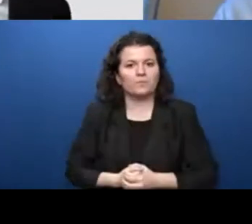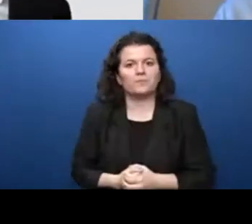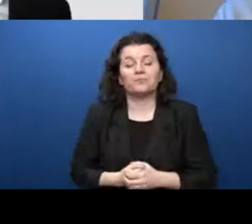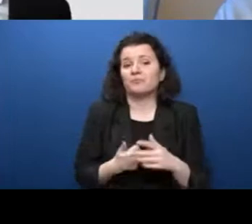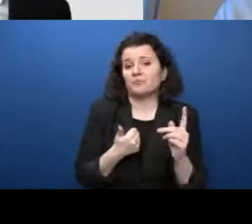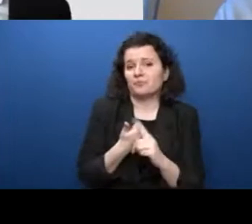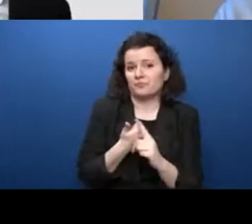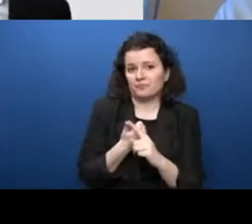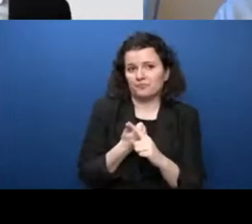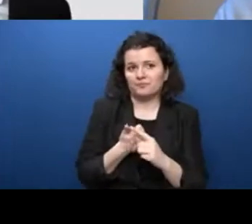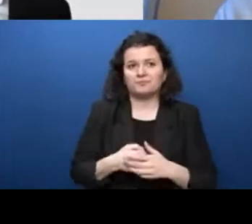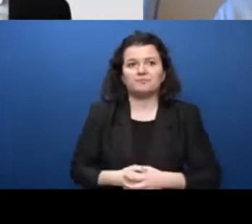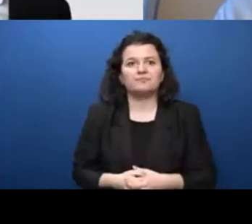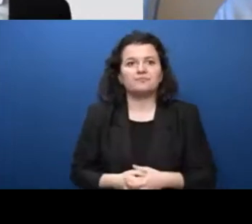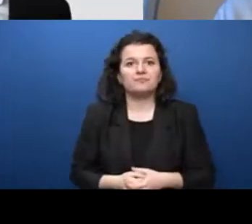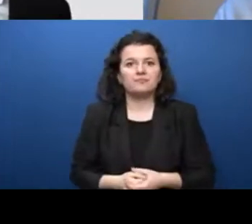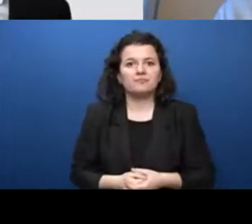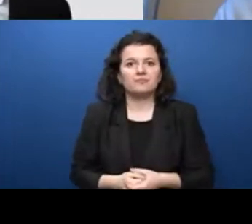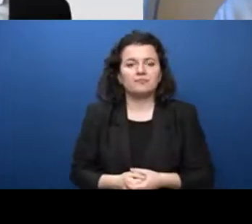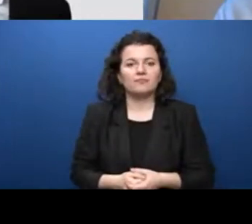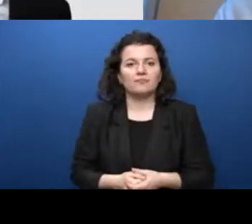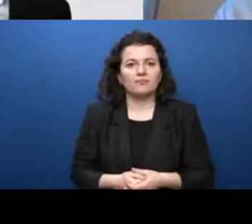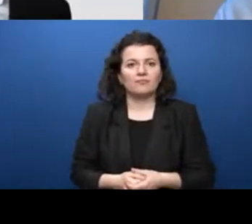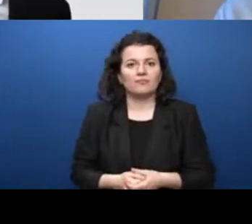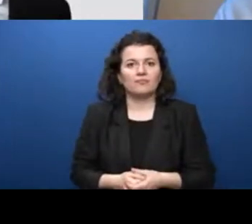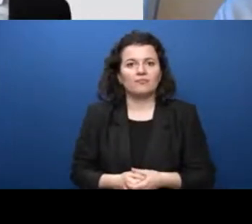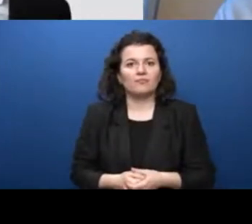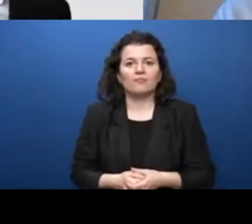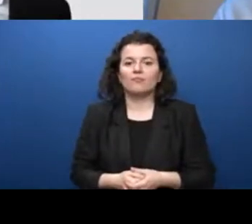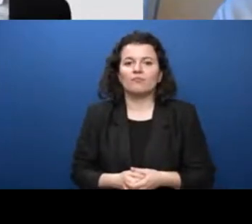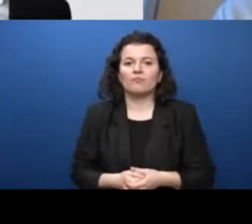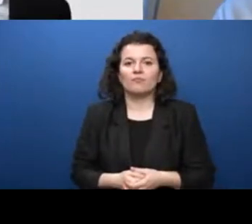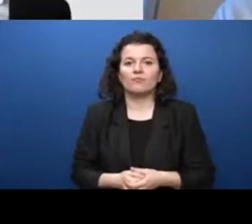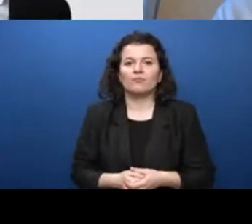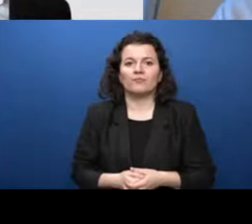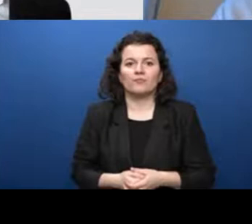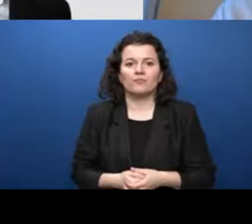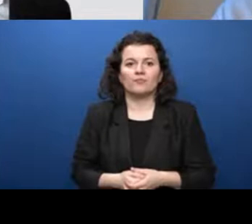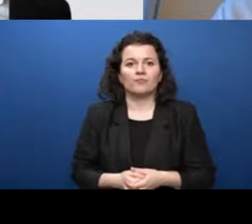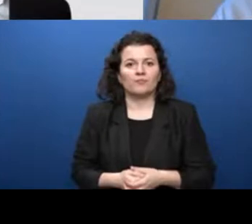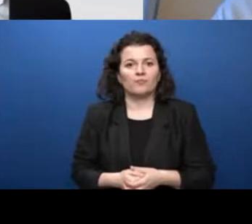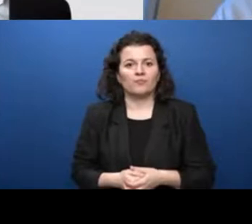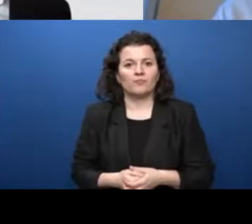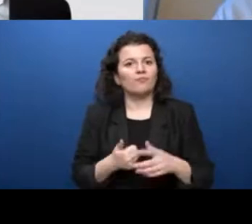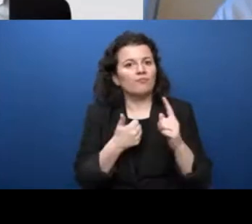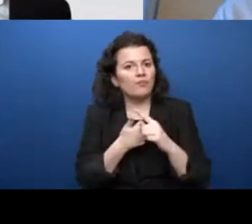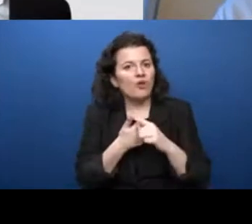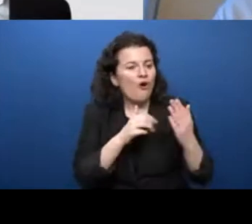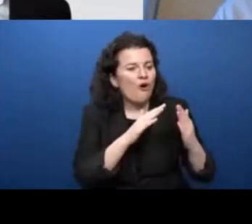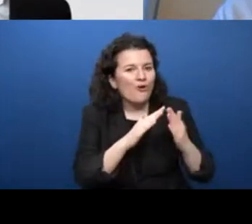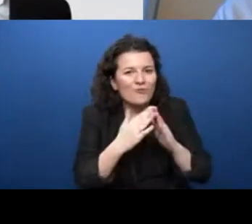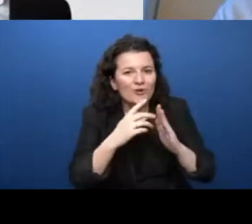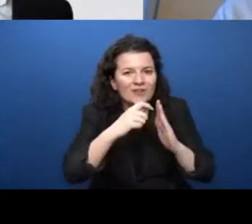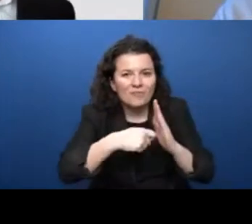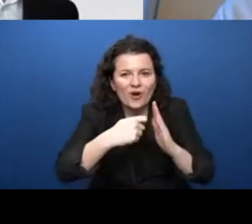all, would like to see more efforts to promote community projects. Ya que